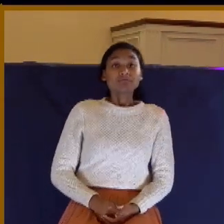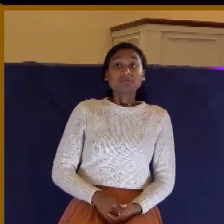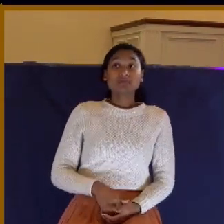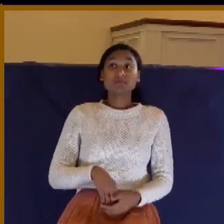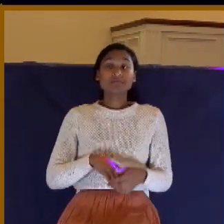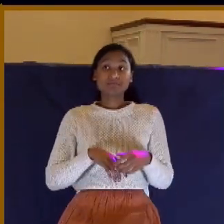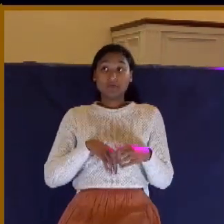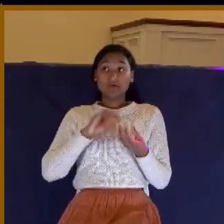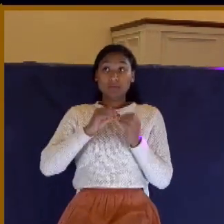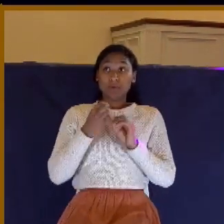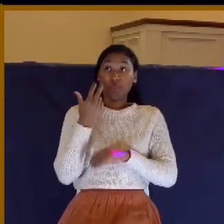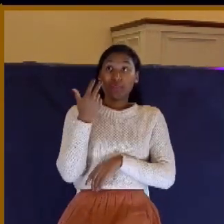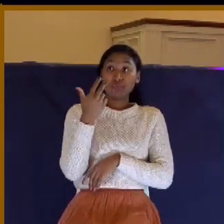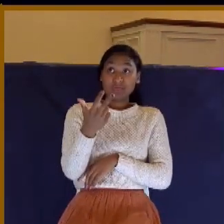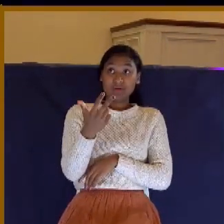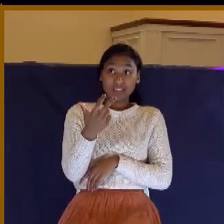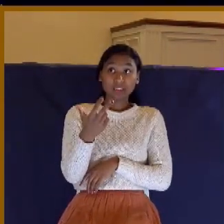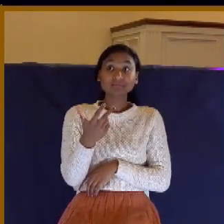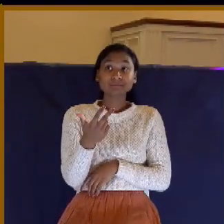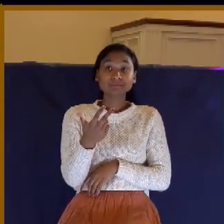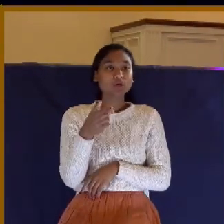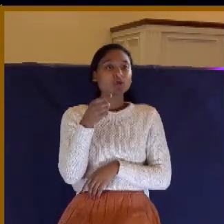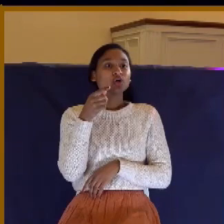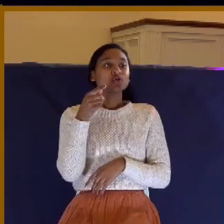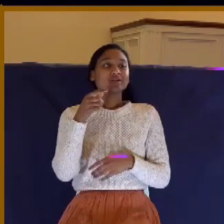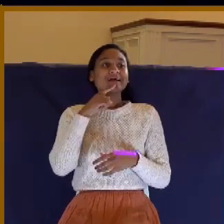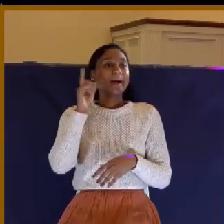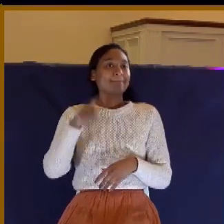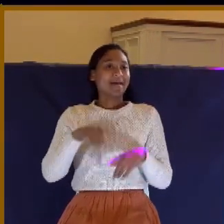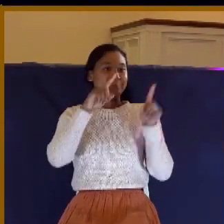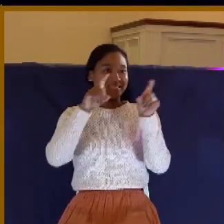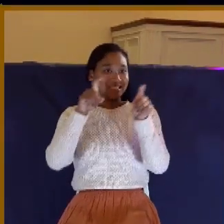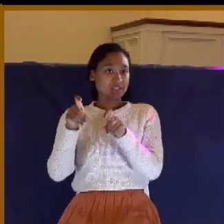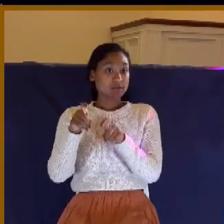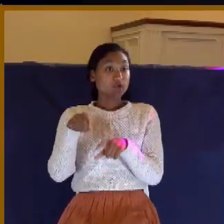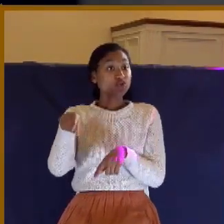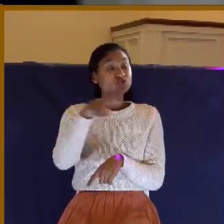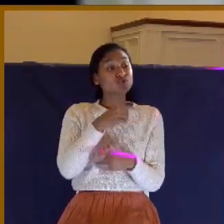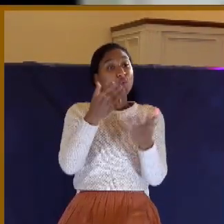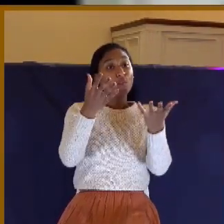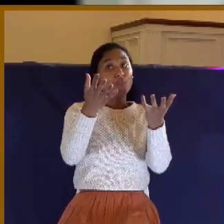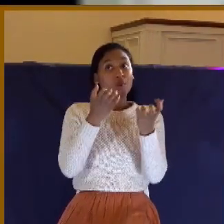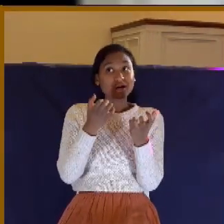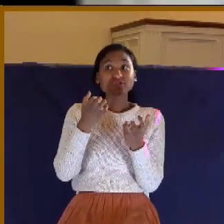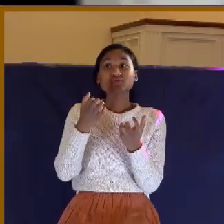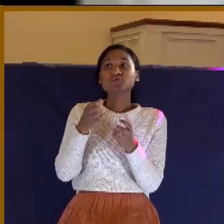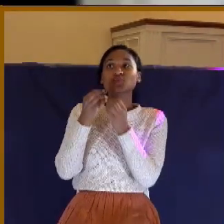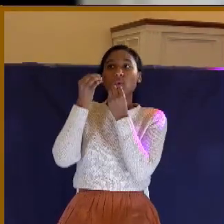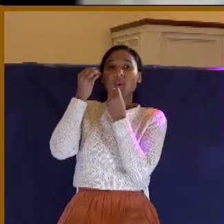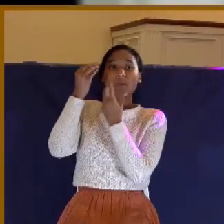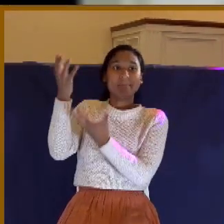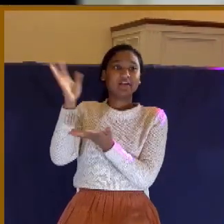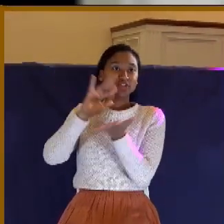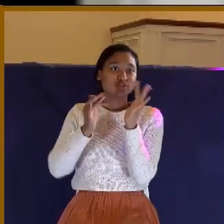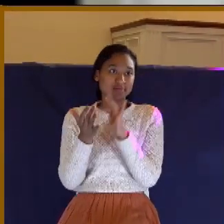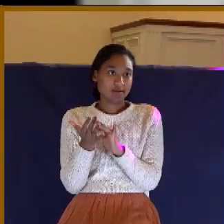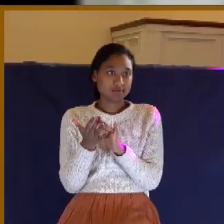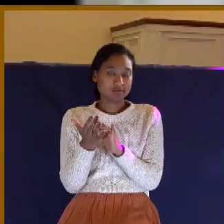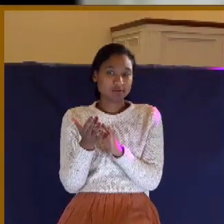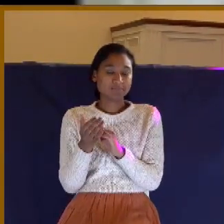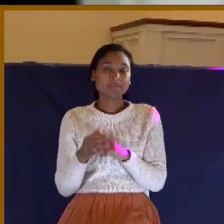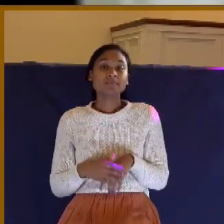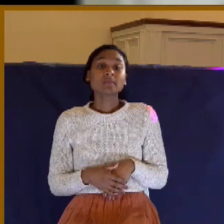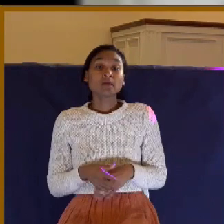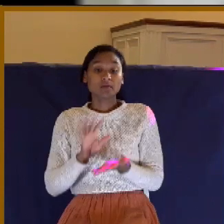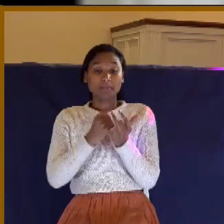this the commandment test. Do you have a desire to obey Jesus? Look in chapter 2. Look in verse 3. And hereby we do know that we know Him if we keep His